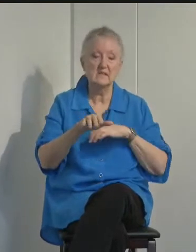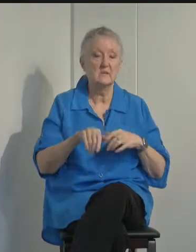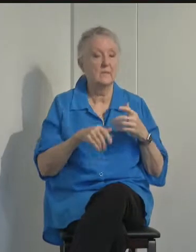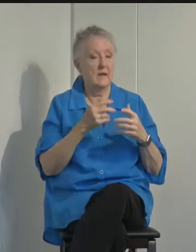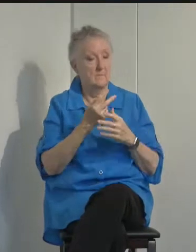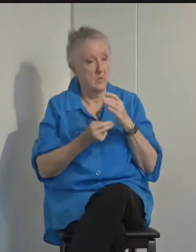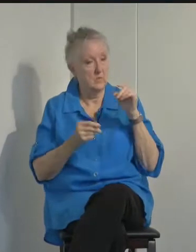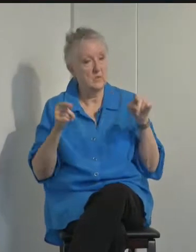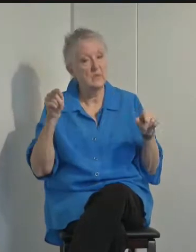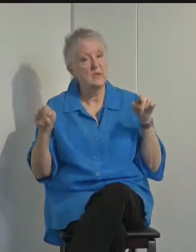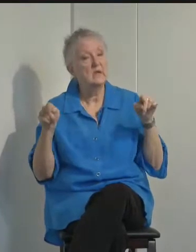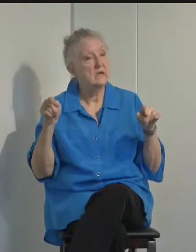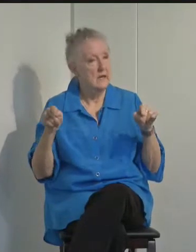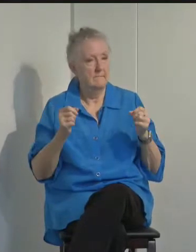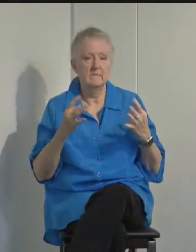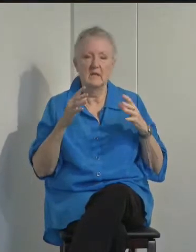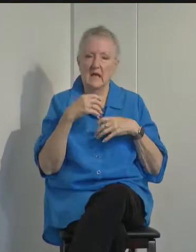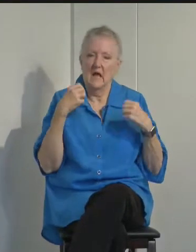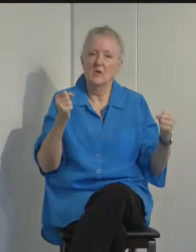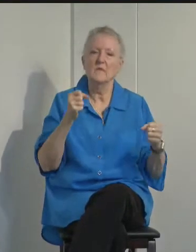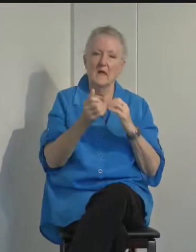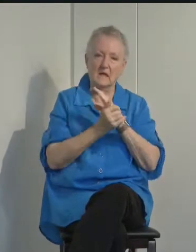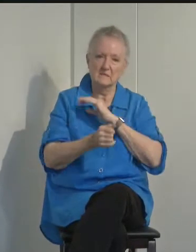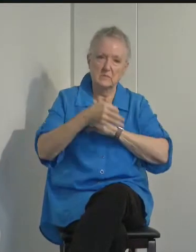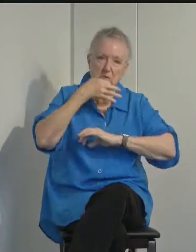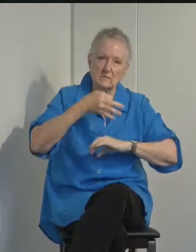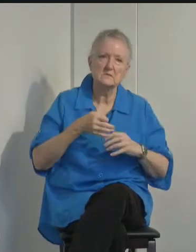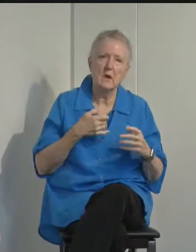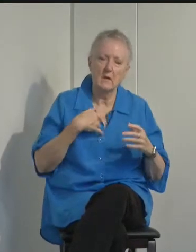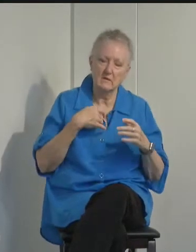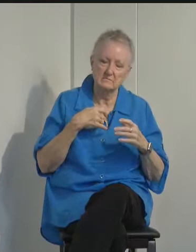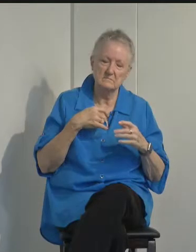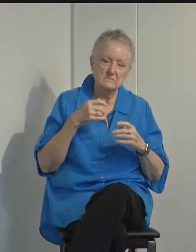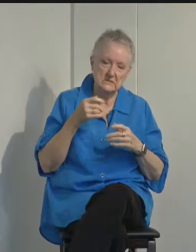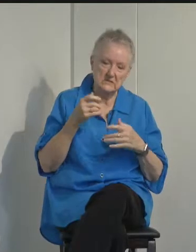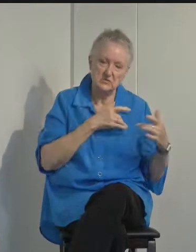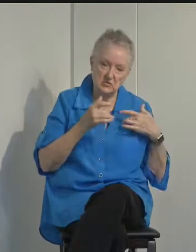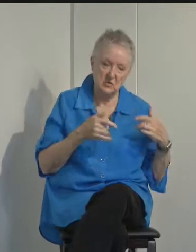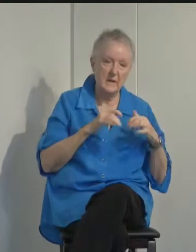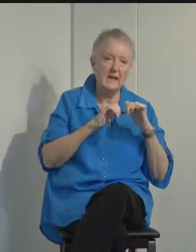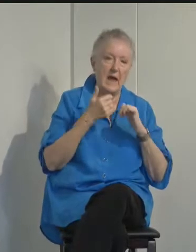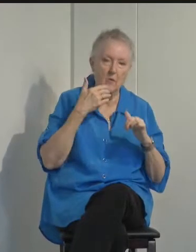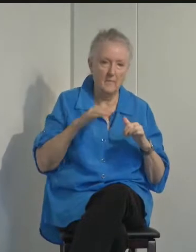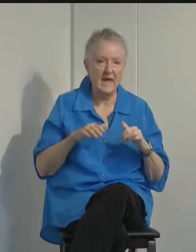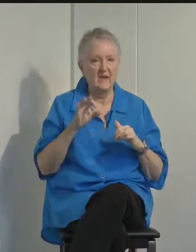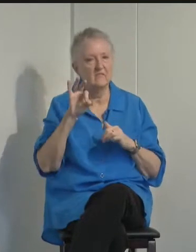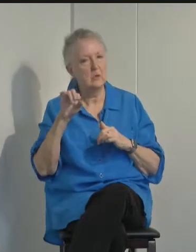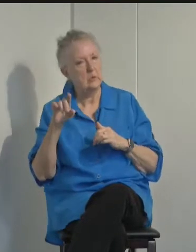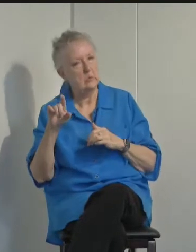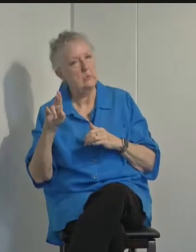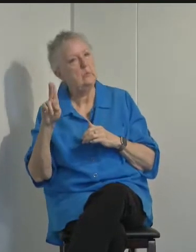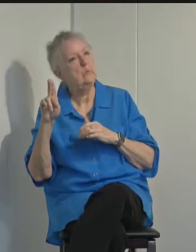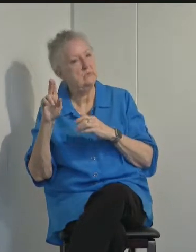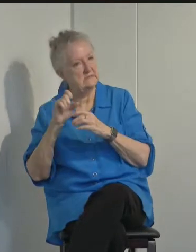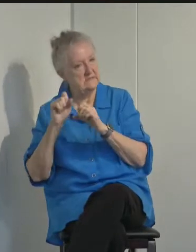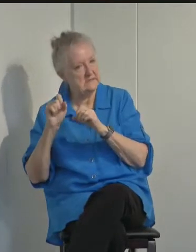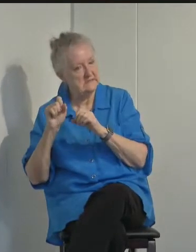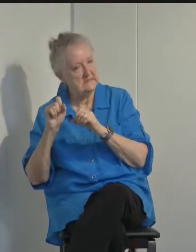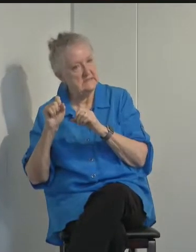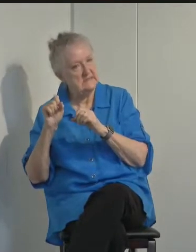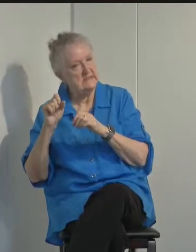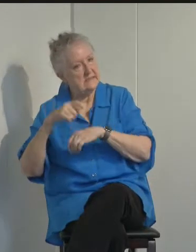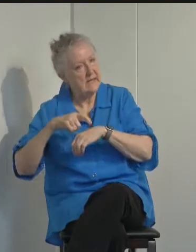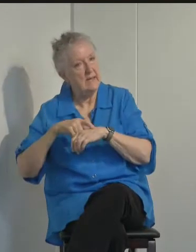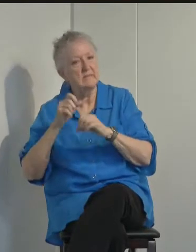-19, many health experts are concerned about how a bad flu season could impact our medical system and impede COVID-19